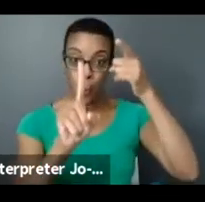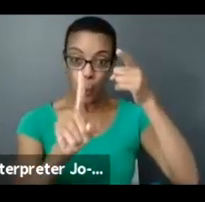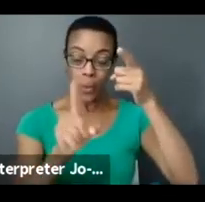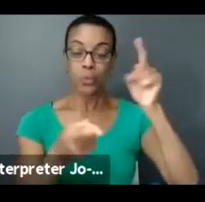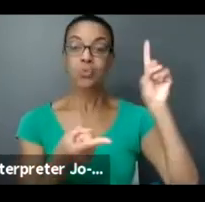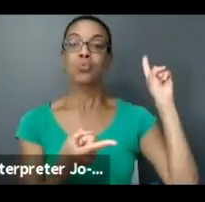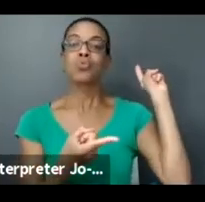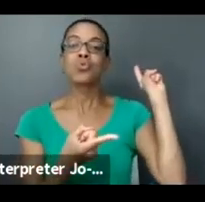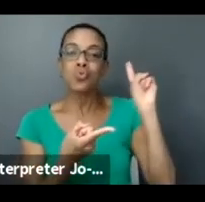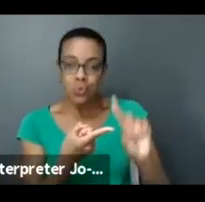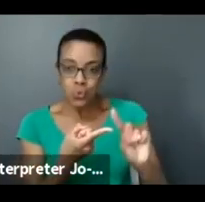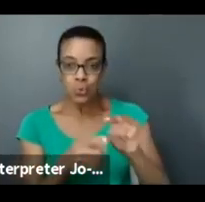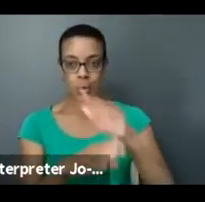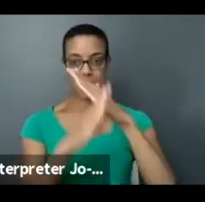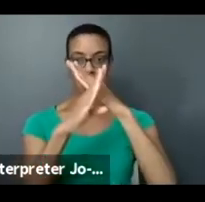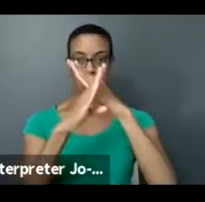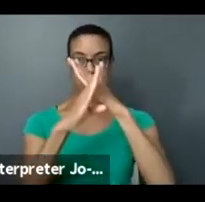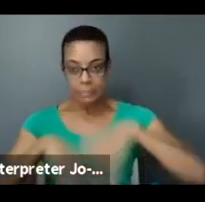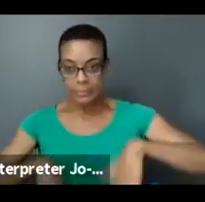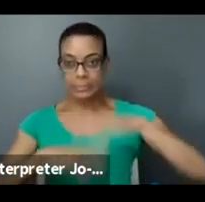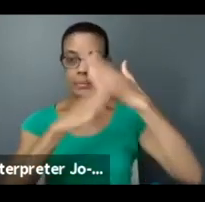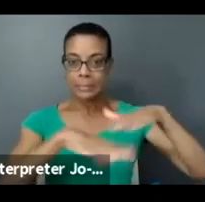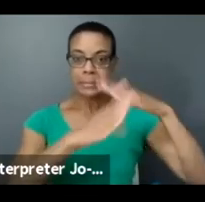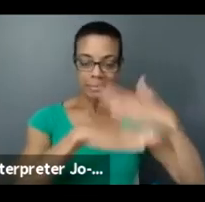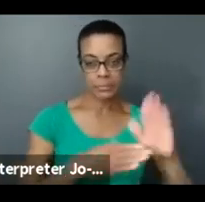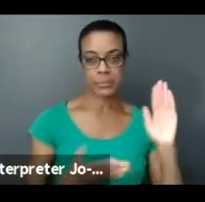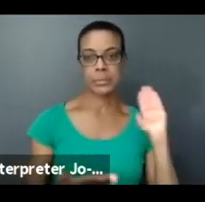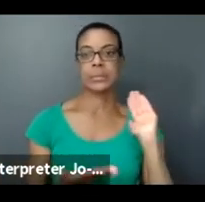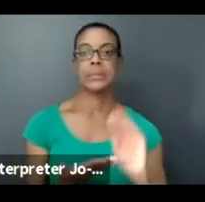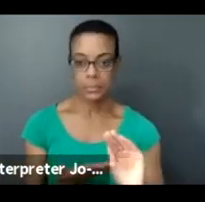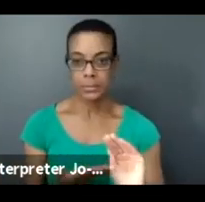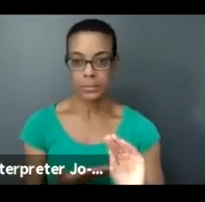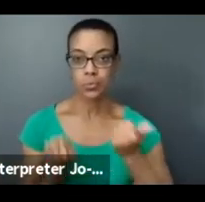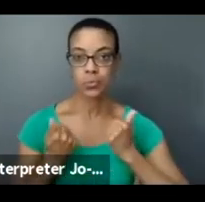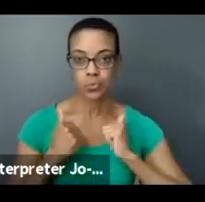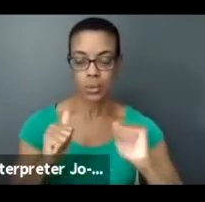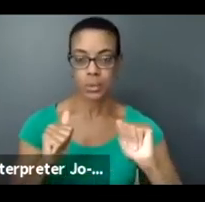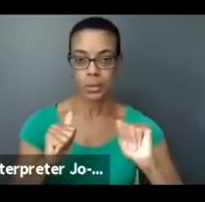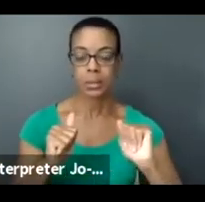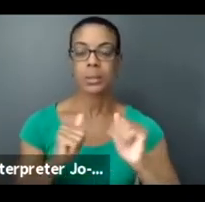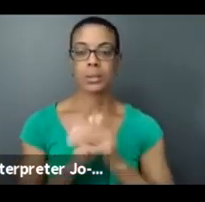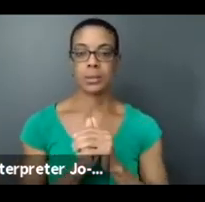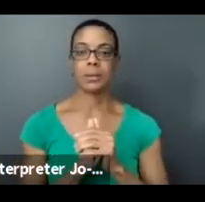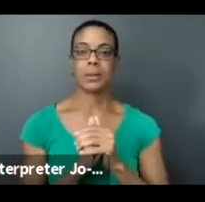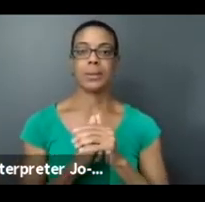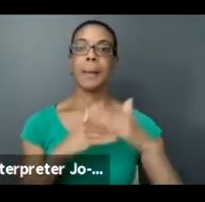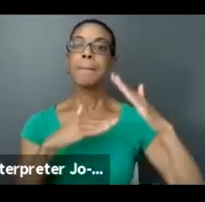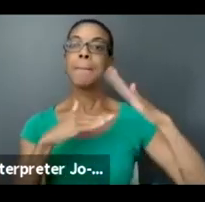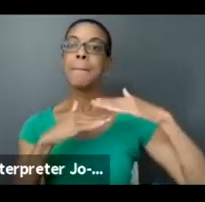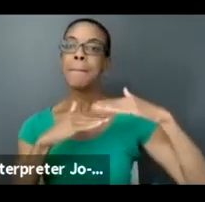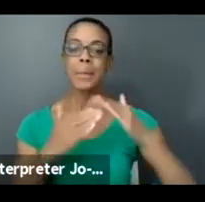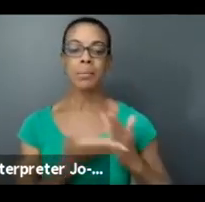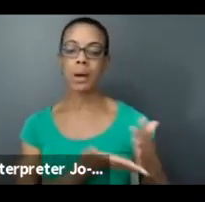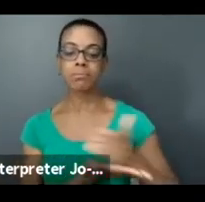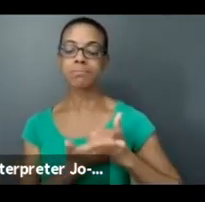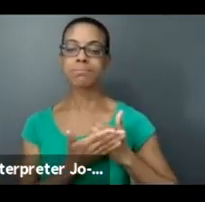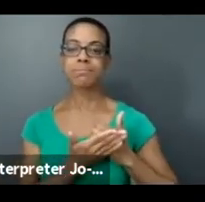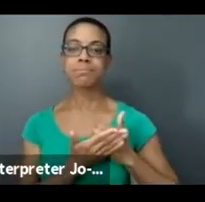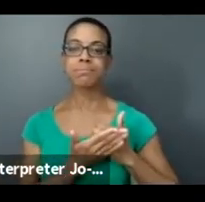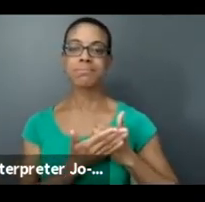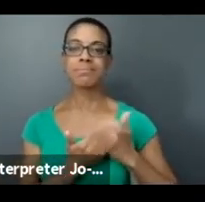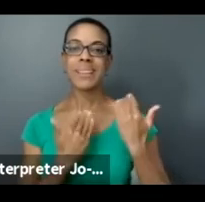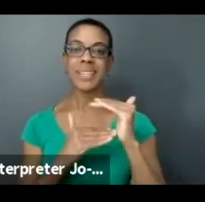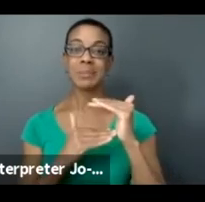barriers and remove the, you know, minimum revenue limits, where possible.